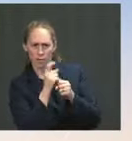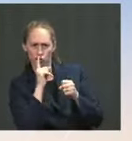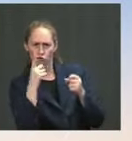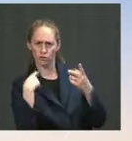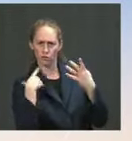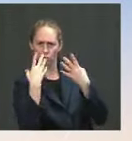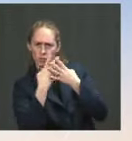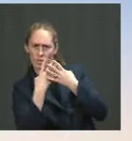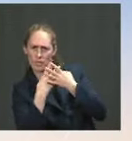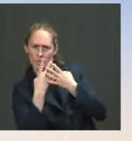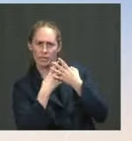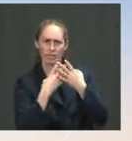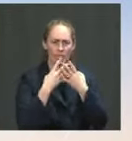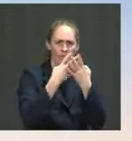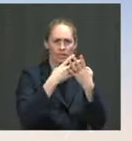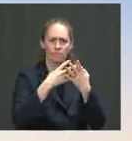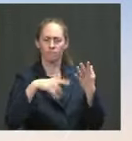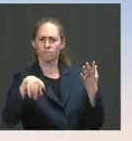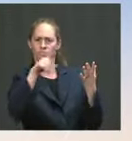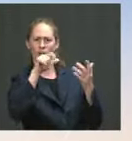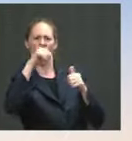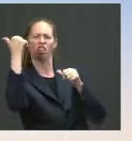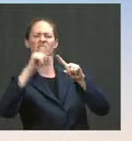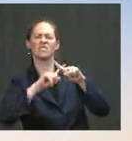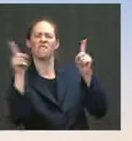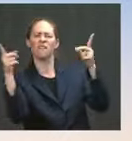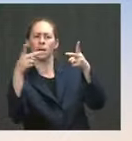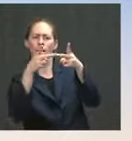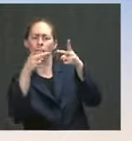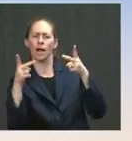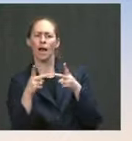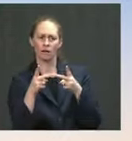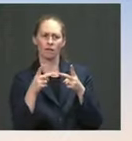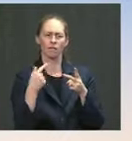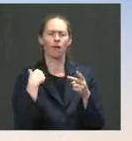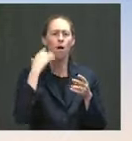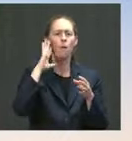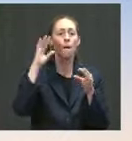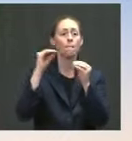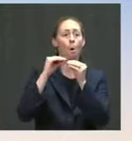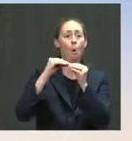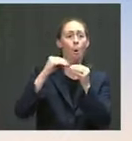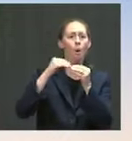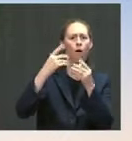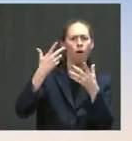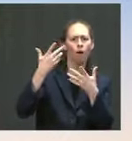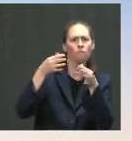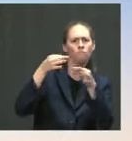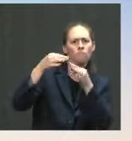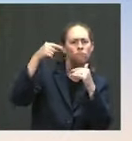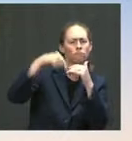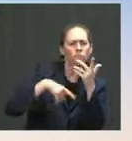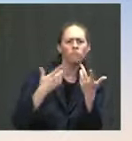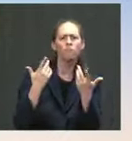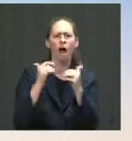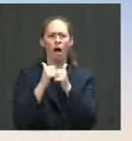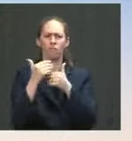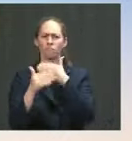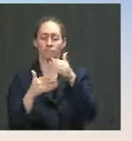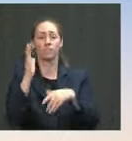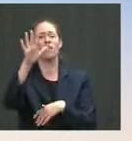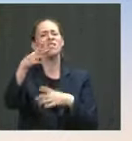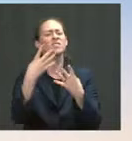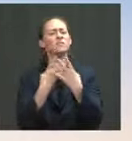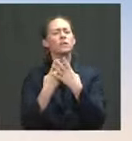completed. I can give you a little bit more detail, too, on the vetting process if that is helpful. So, the screening and security vetting is conducted